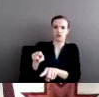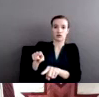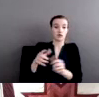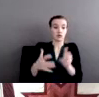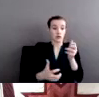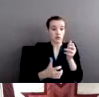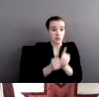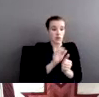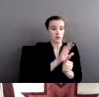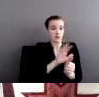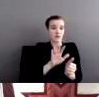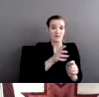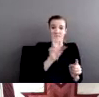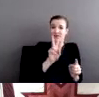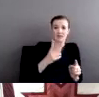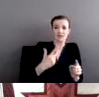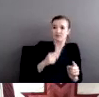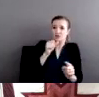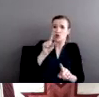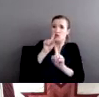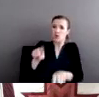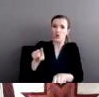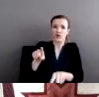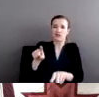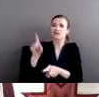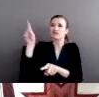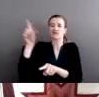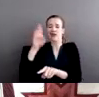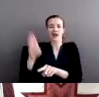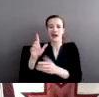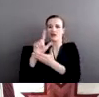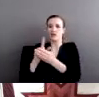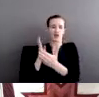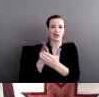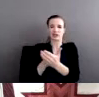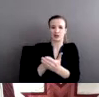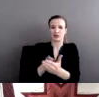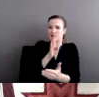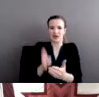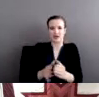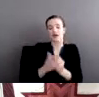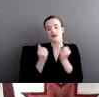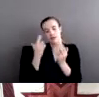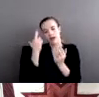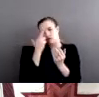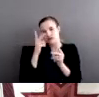and never prosecuted. There's a lot of good reasons for that. There's a lot of reasons that people do not report.